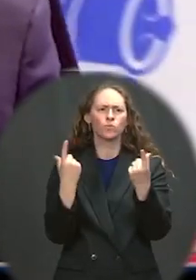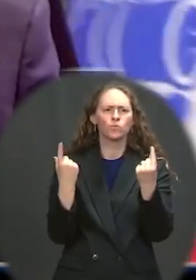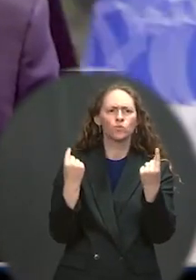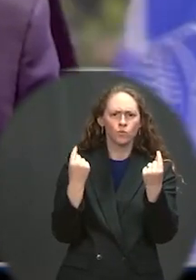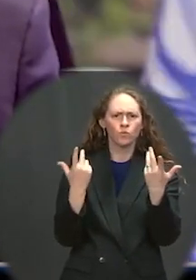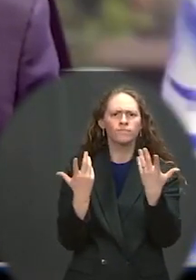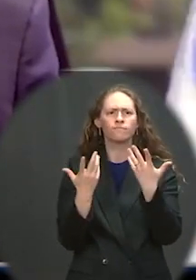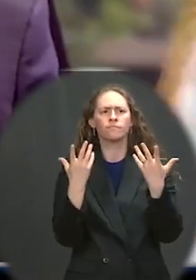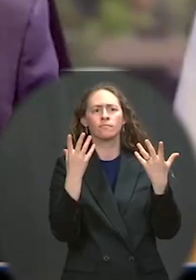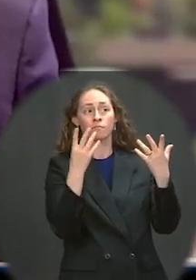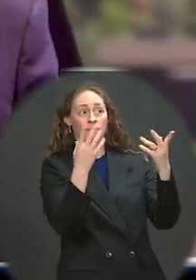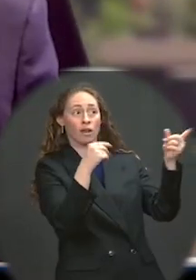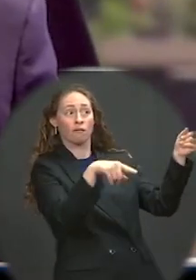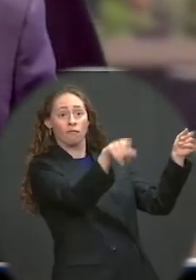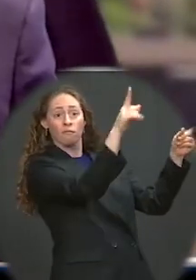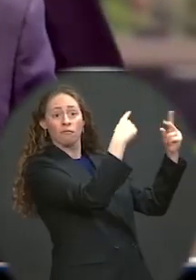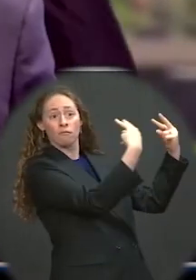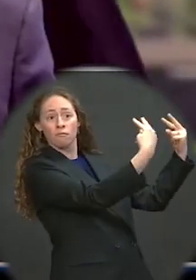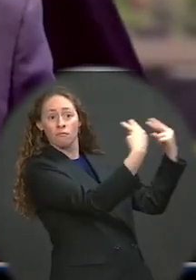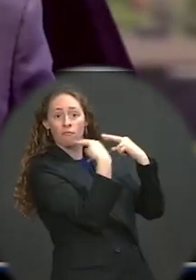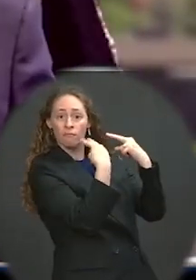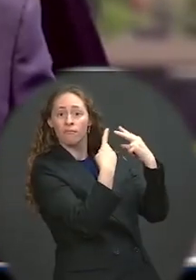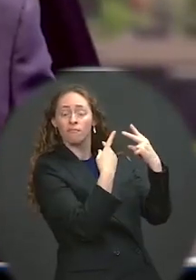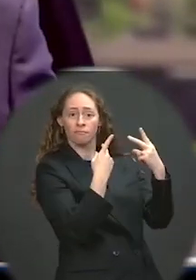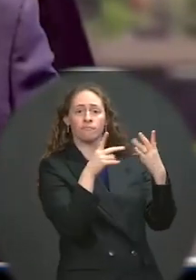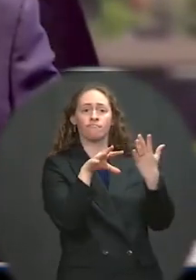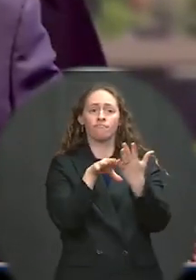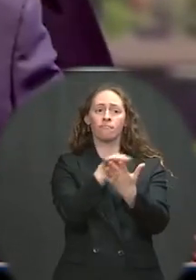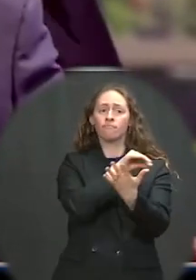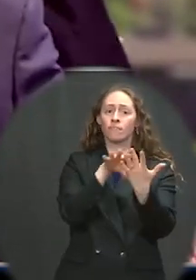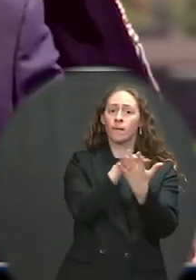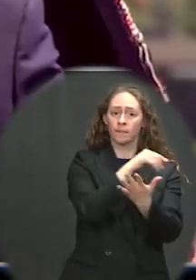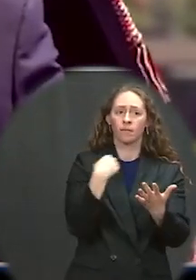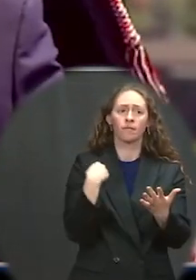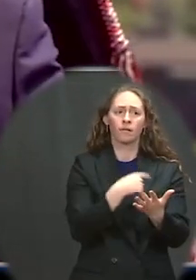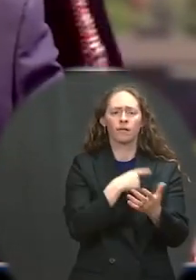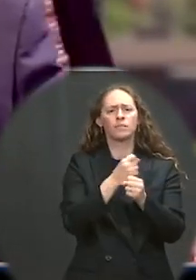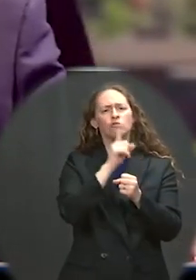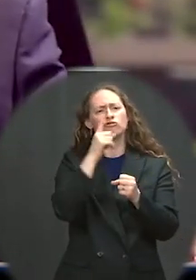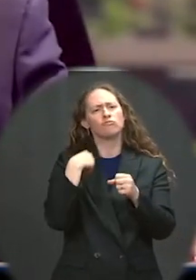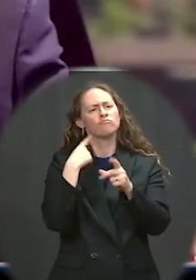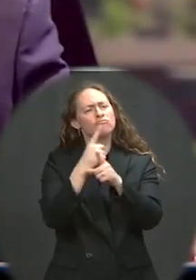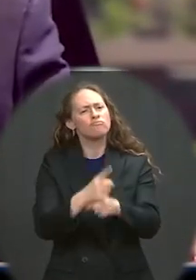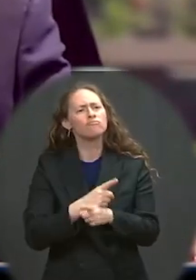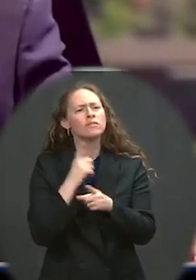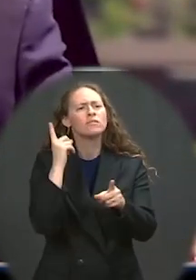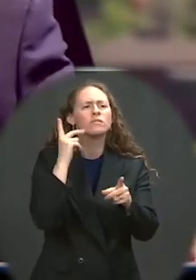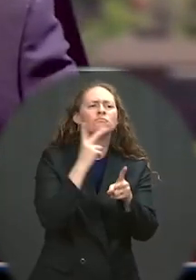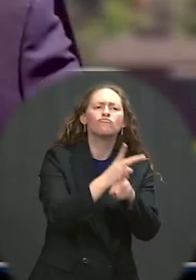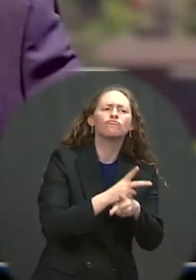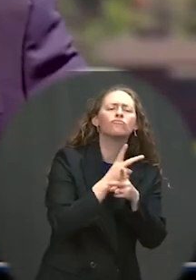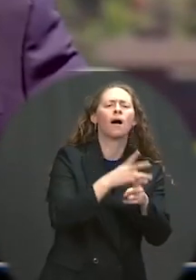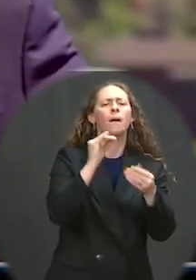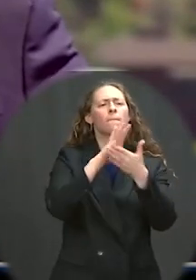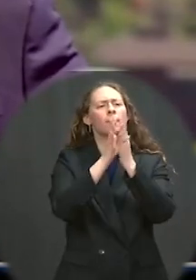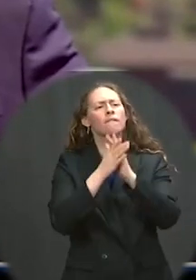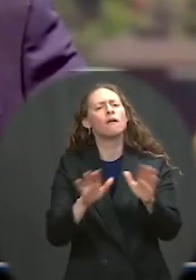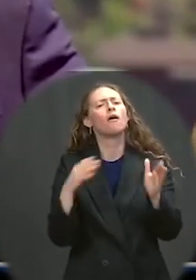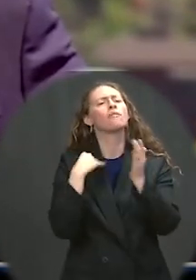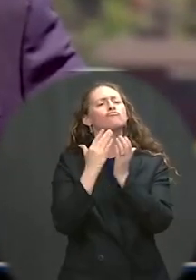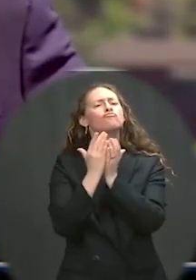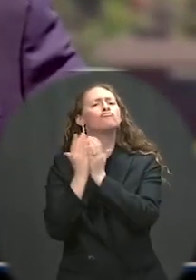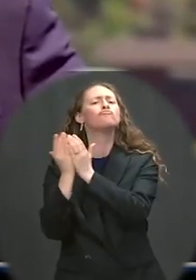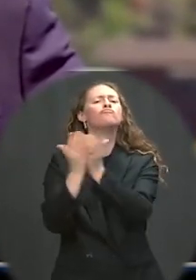ensure that we can share peacefully in the natural bounty of the sea. And for decades, those rules